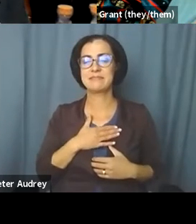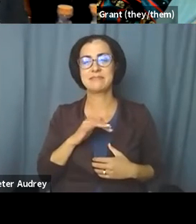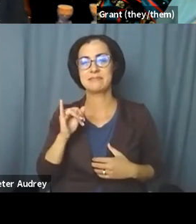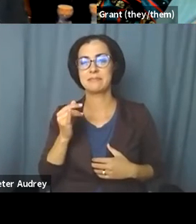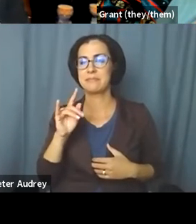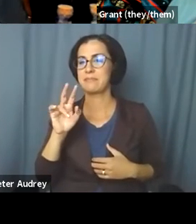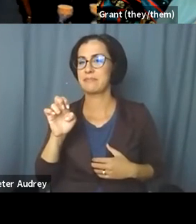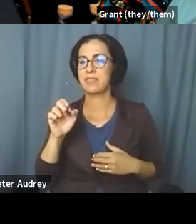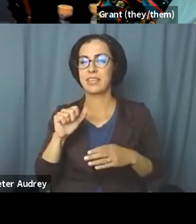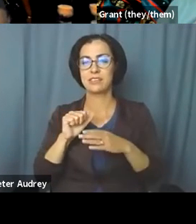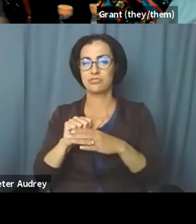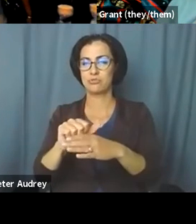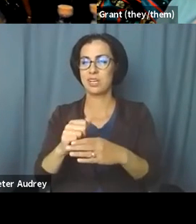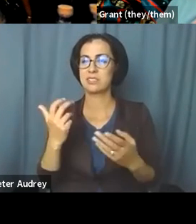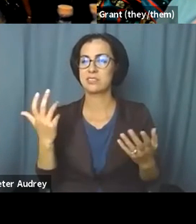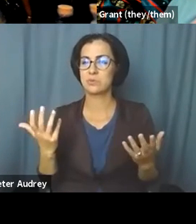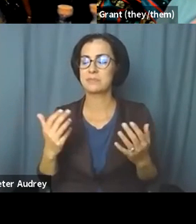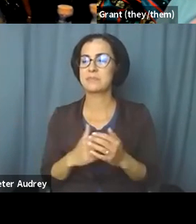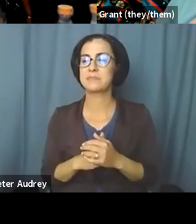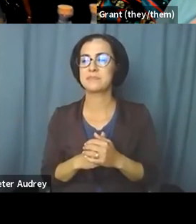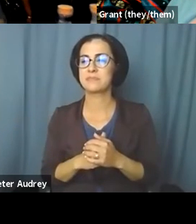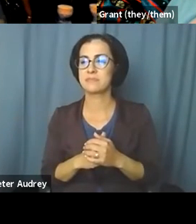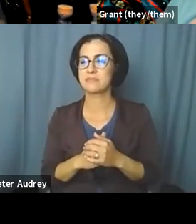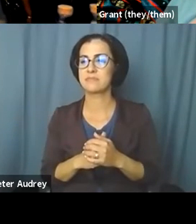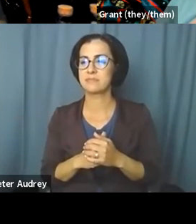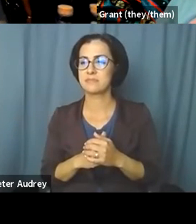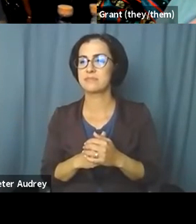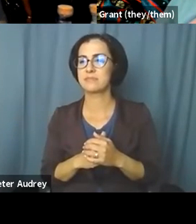is, um, uh,